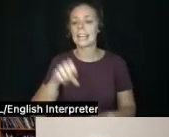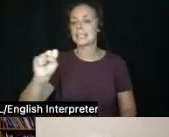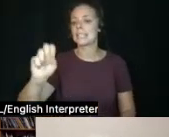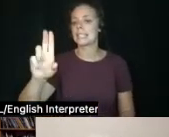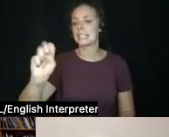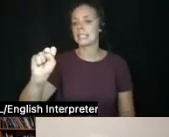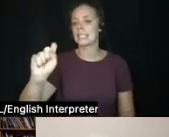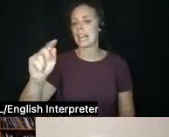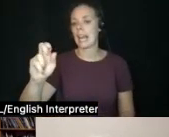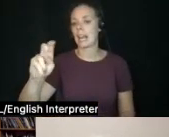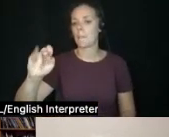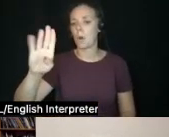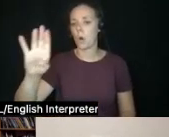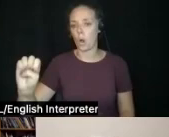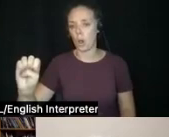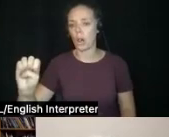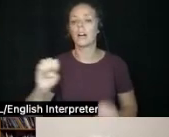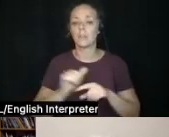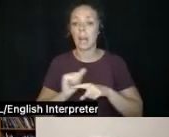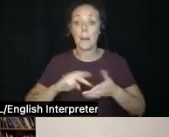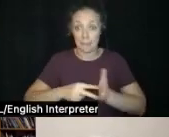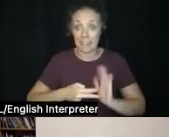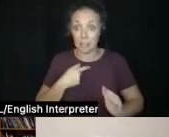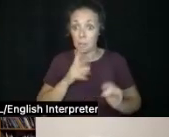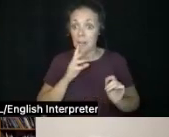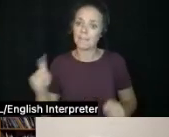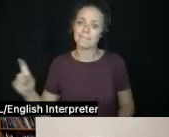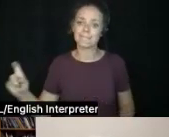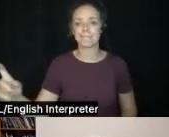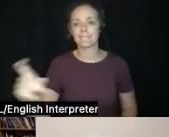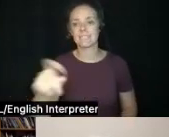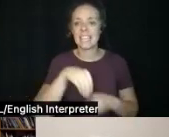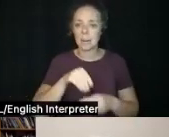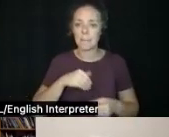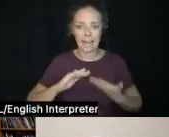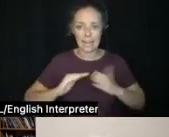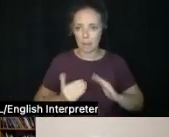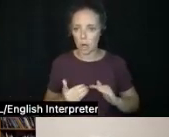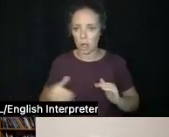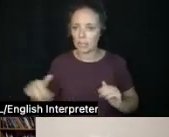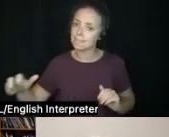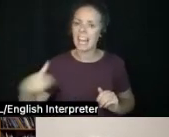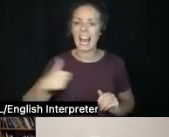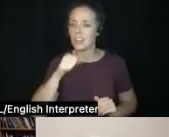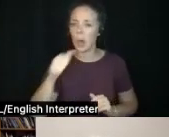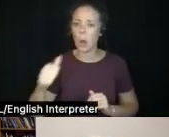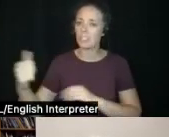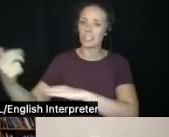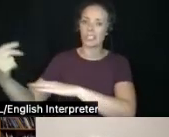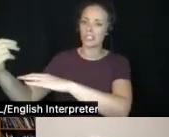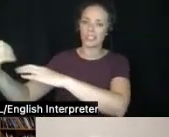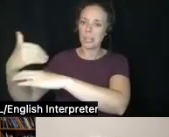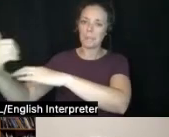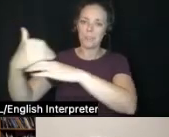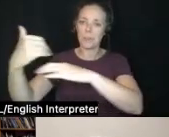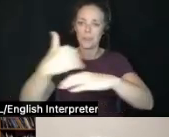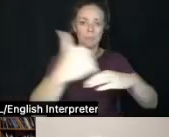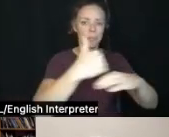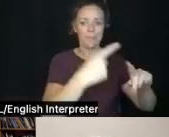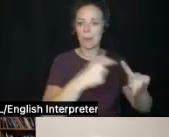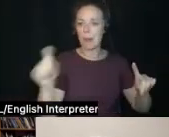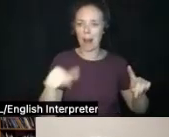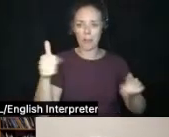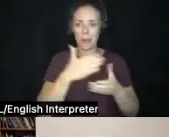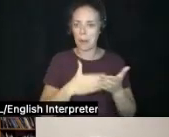go out and gather what's in my neighborhood or wherever I'm working. I don't ship things in from other parts of the world to try them.